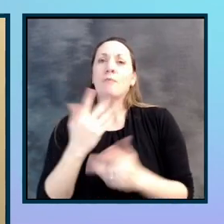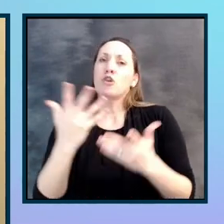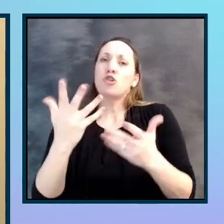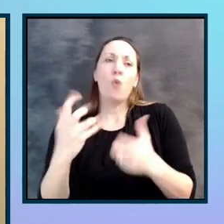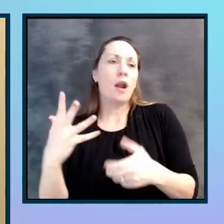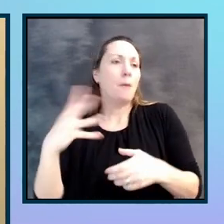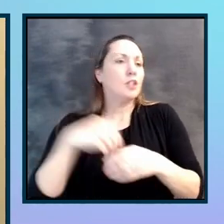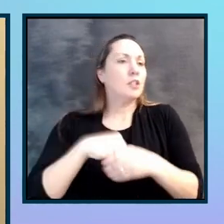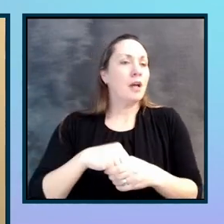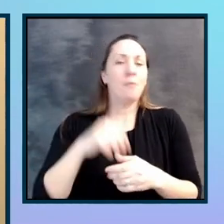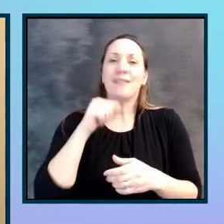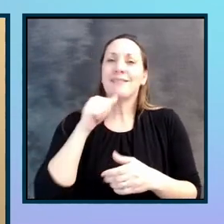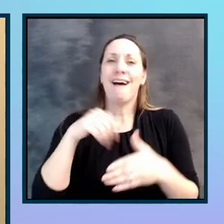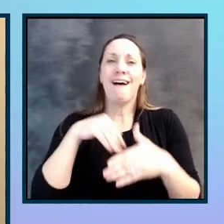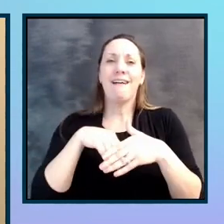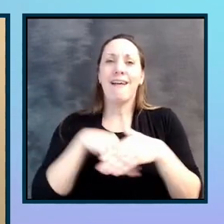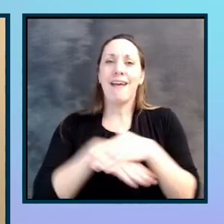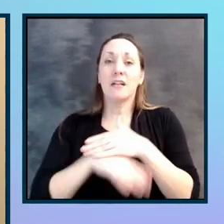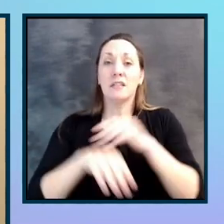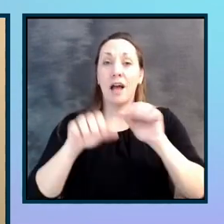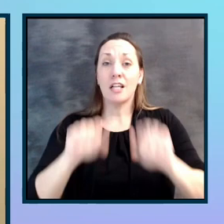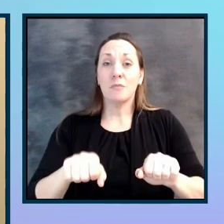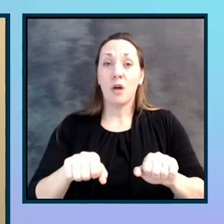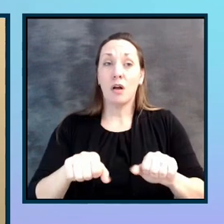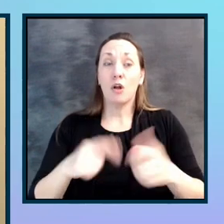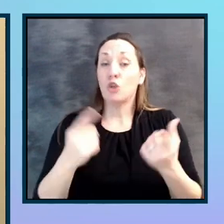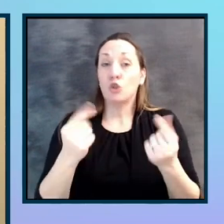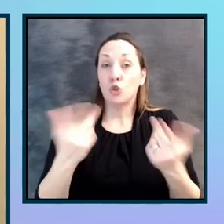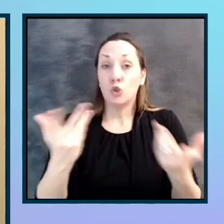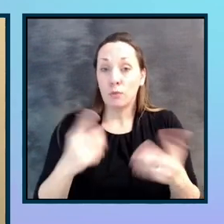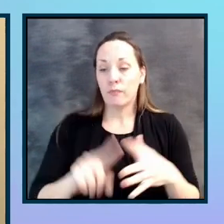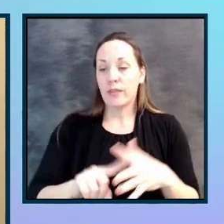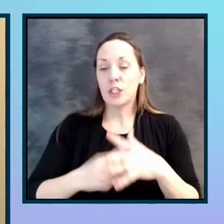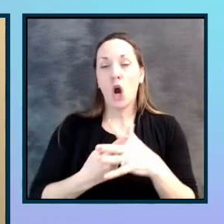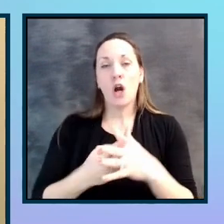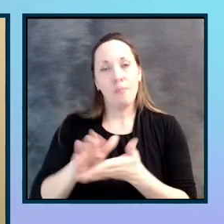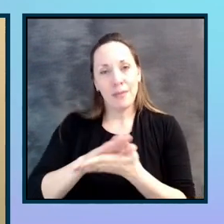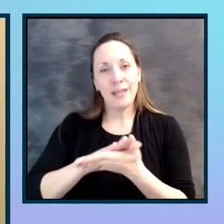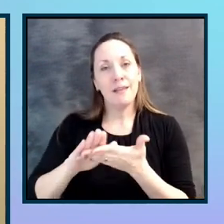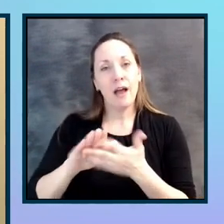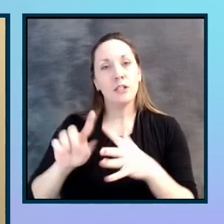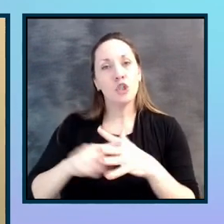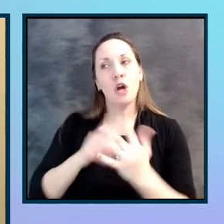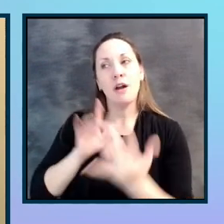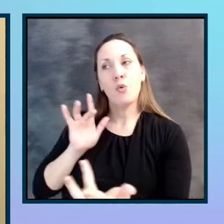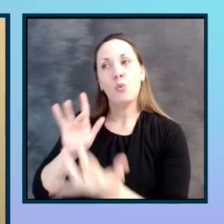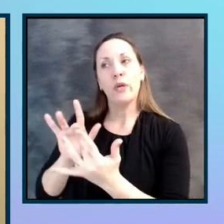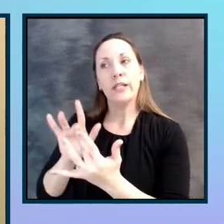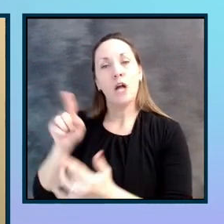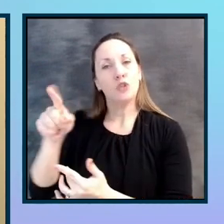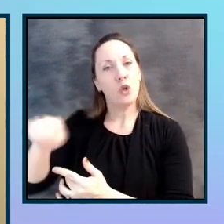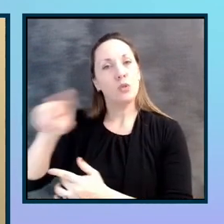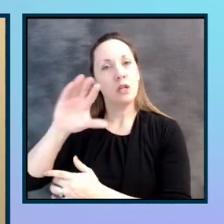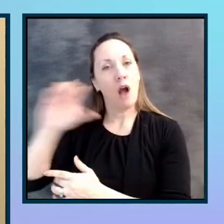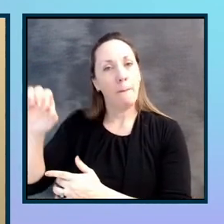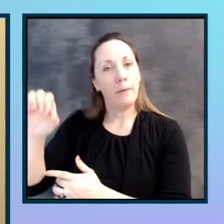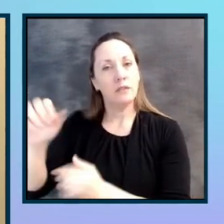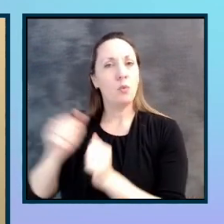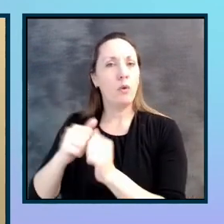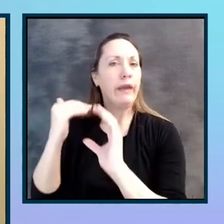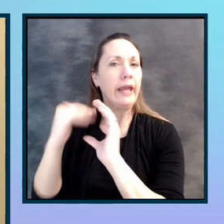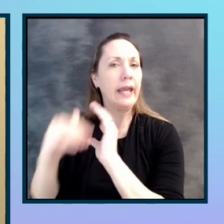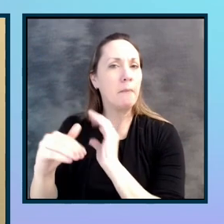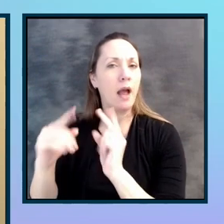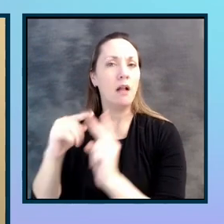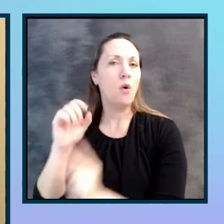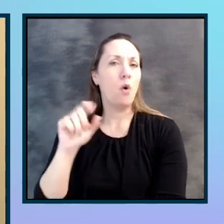to partake in, know, start off, be nice, start off reaching out to those companies with an email or tweeting them. You'd